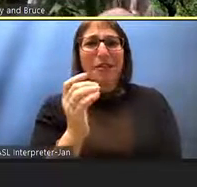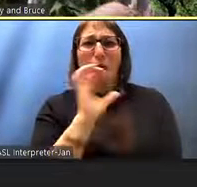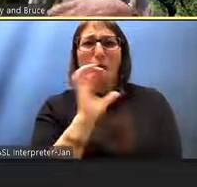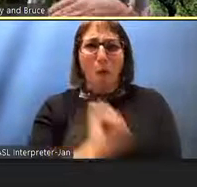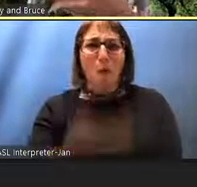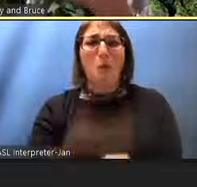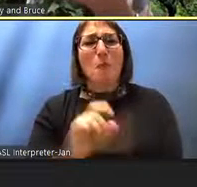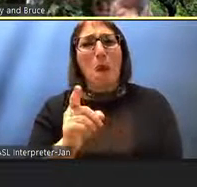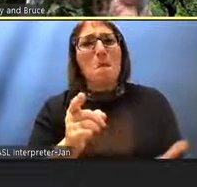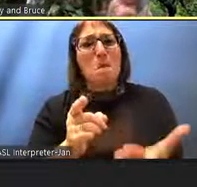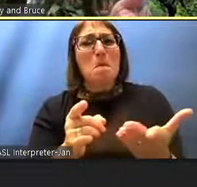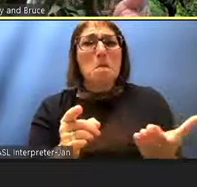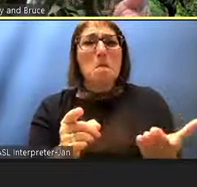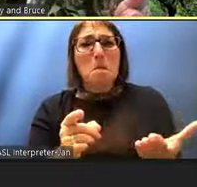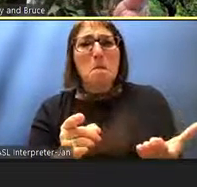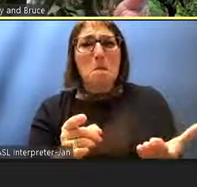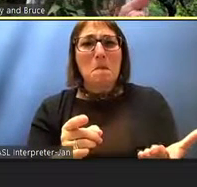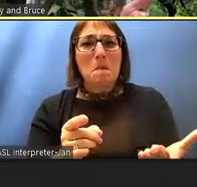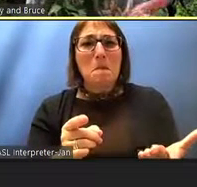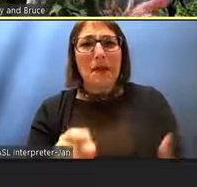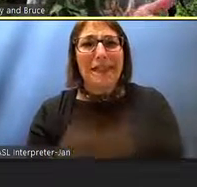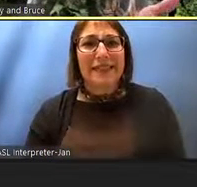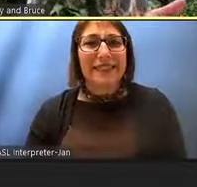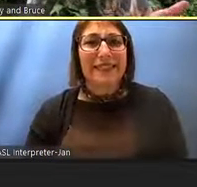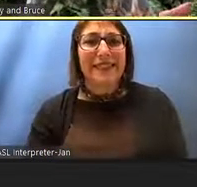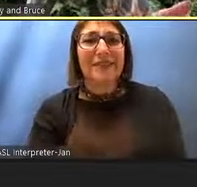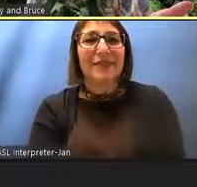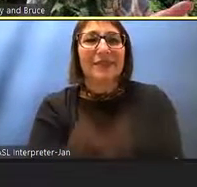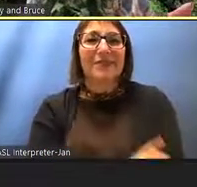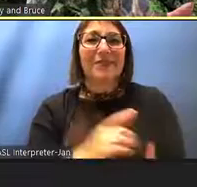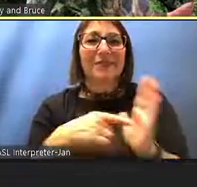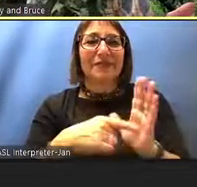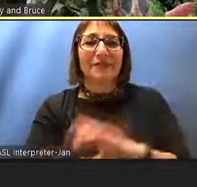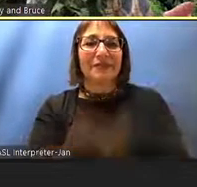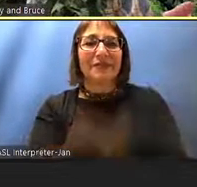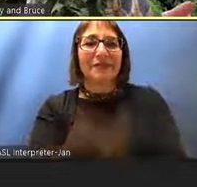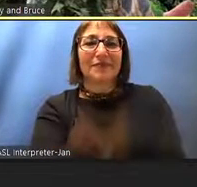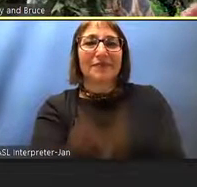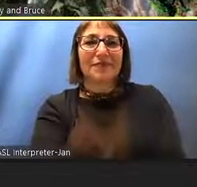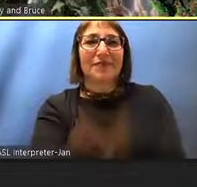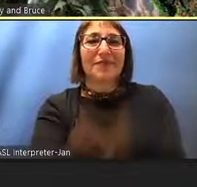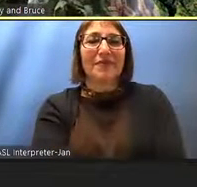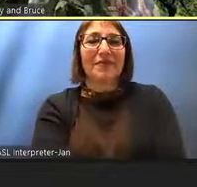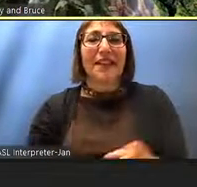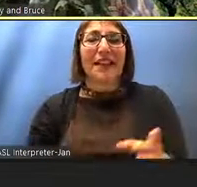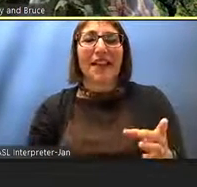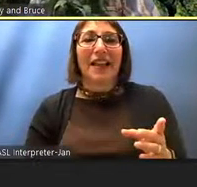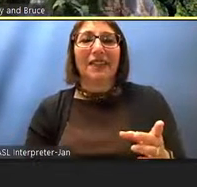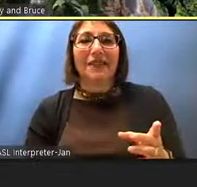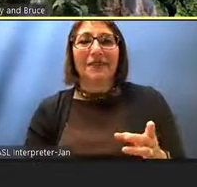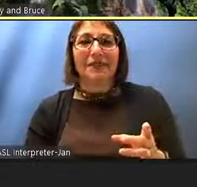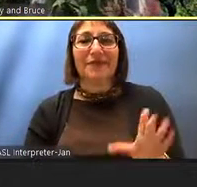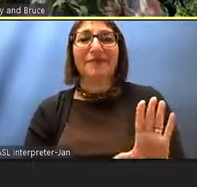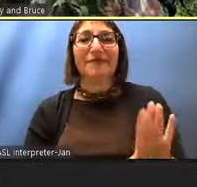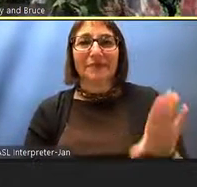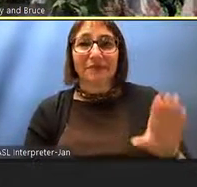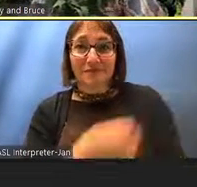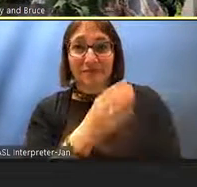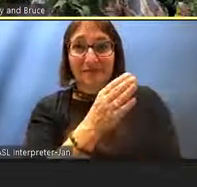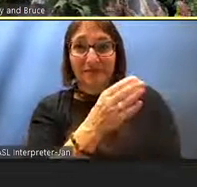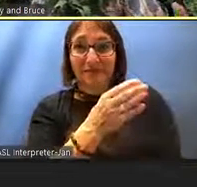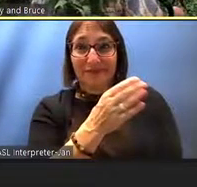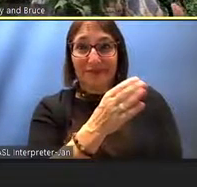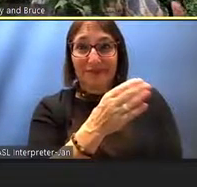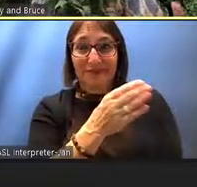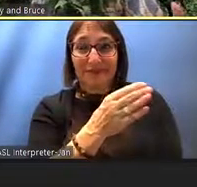picture, but it is pretty old. So for example, may I start with, to the left, to